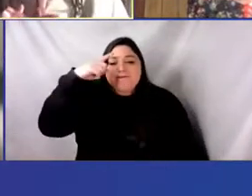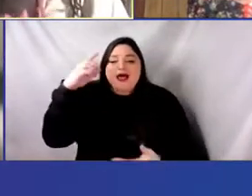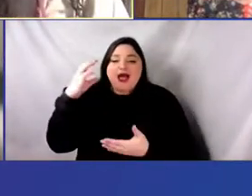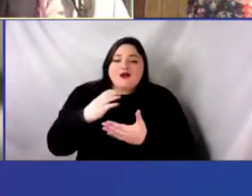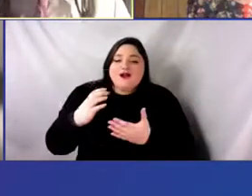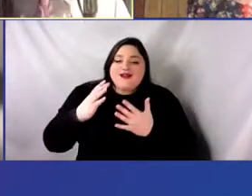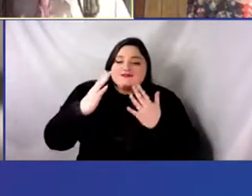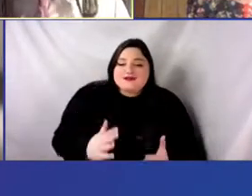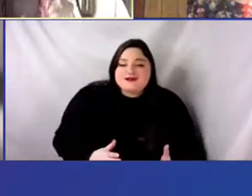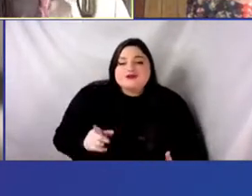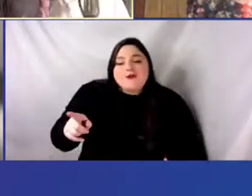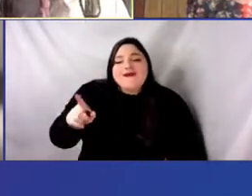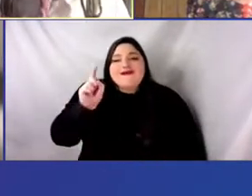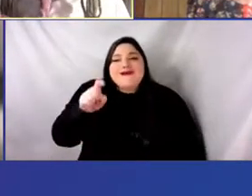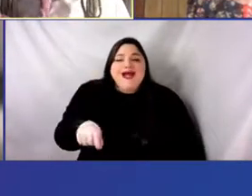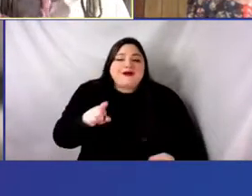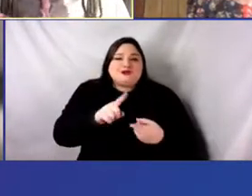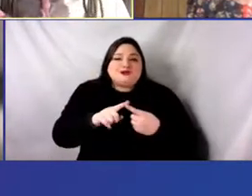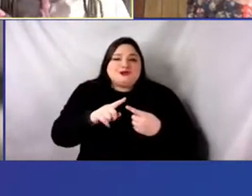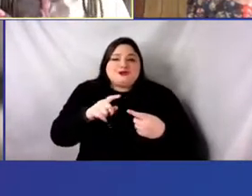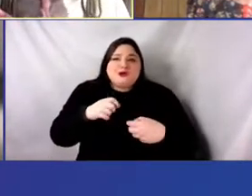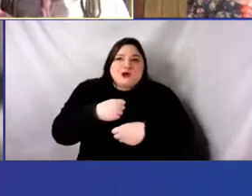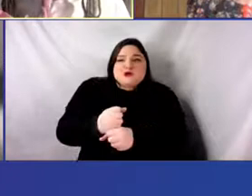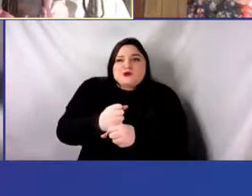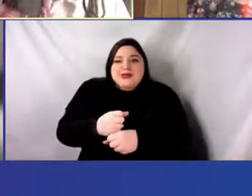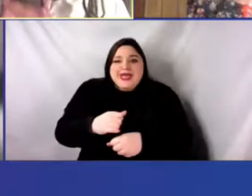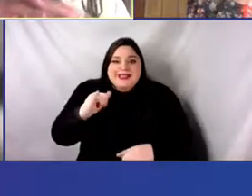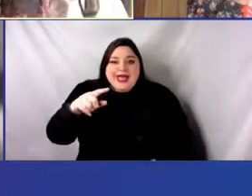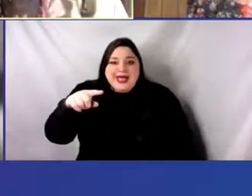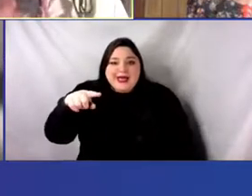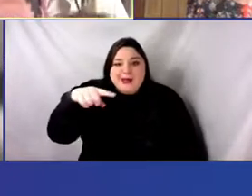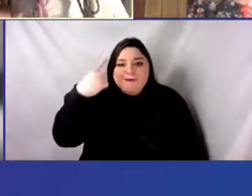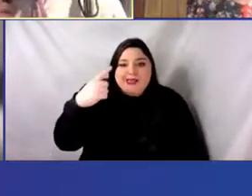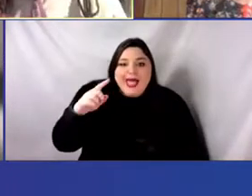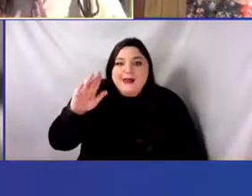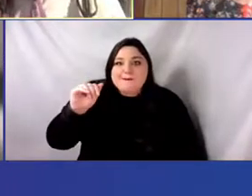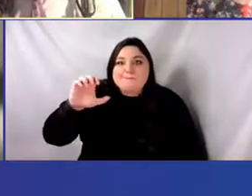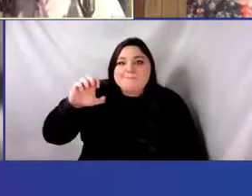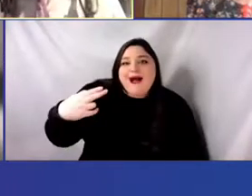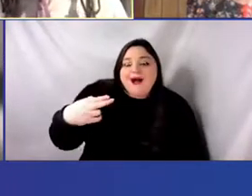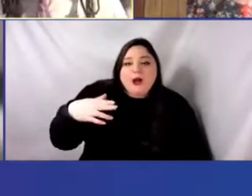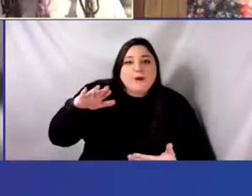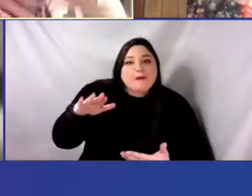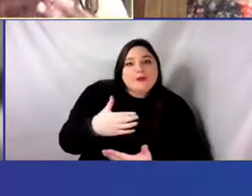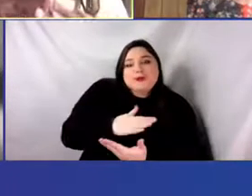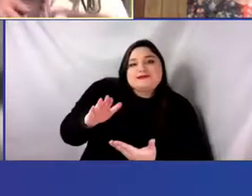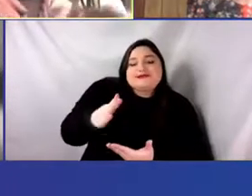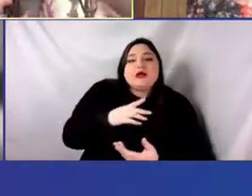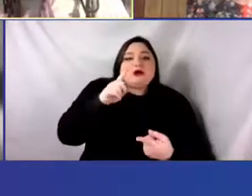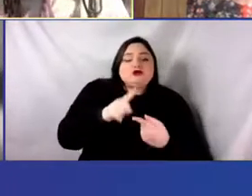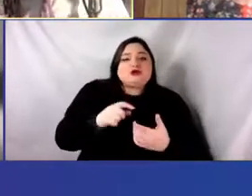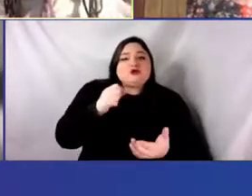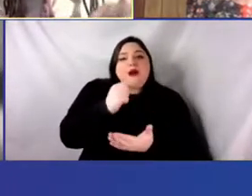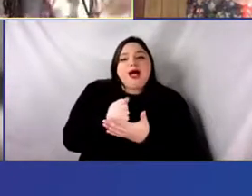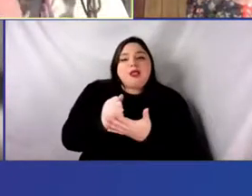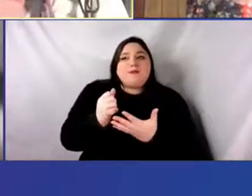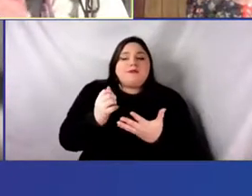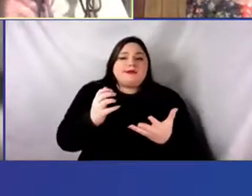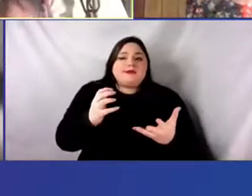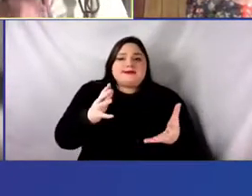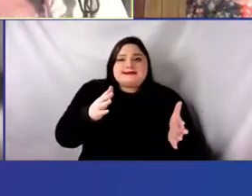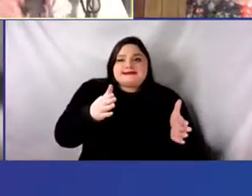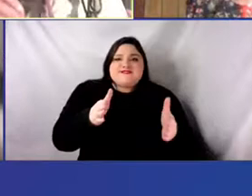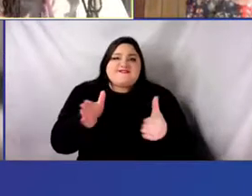and things like that. So those things do go on, even though, as we said, um, there were